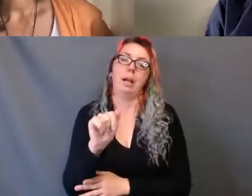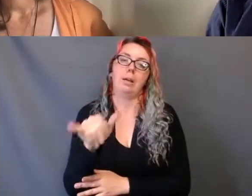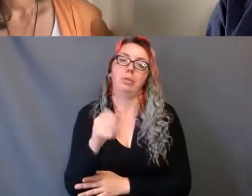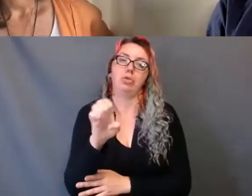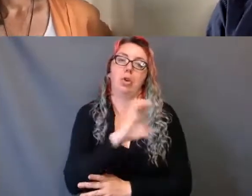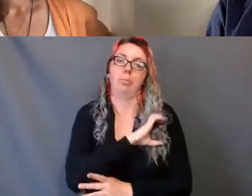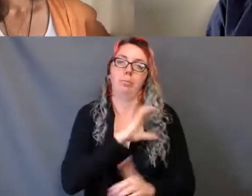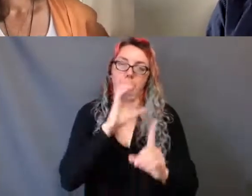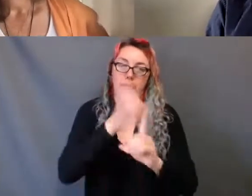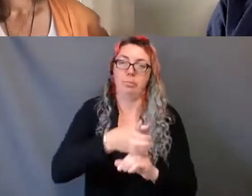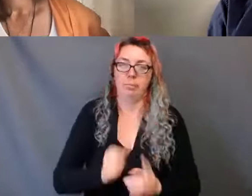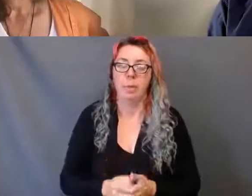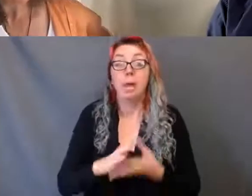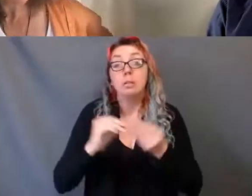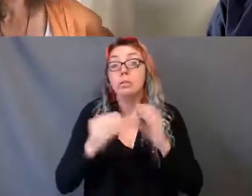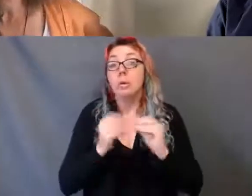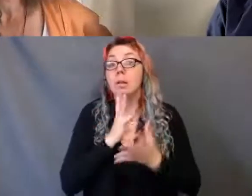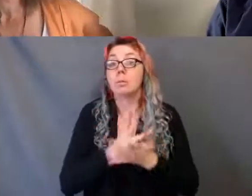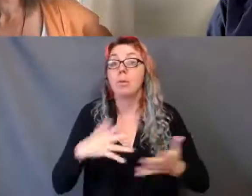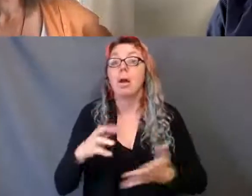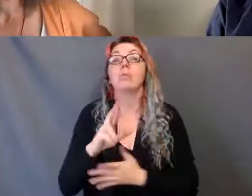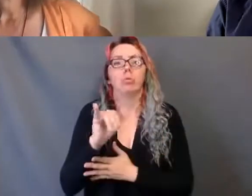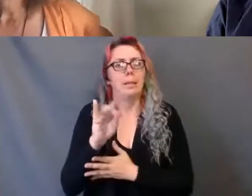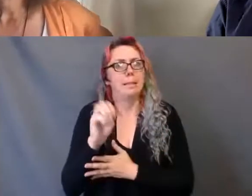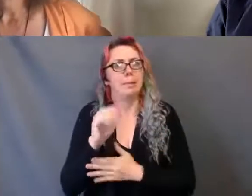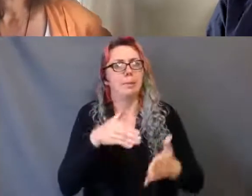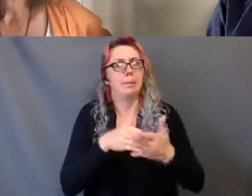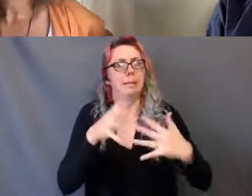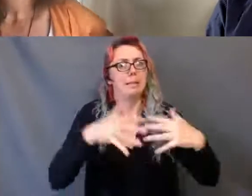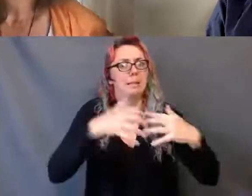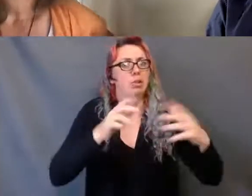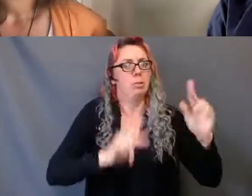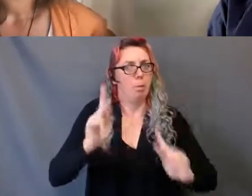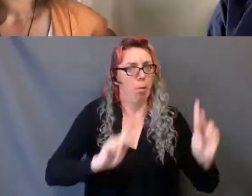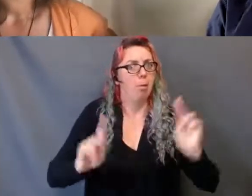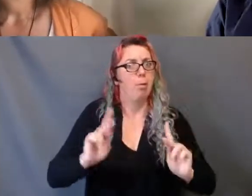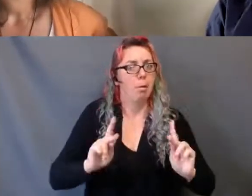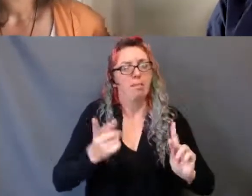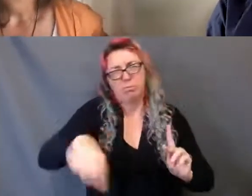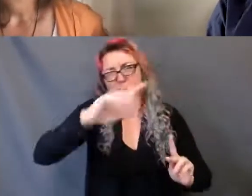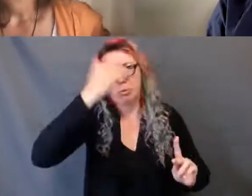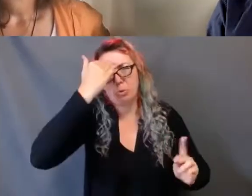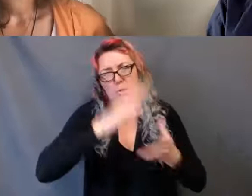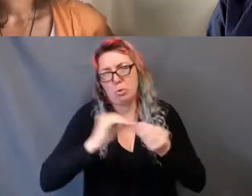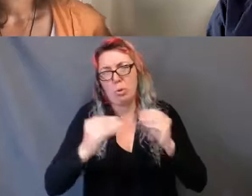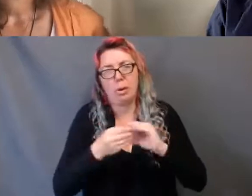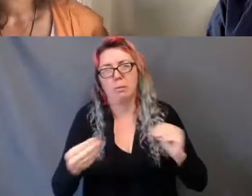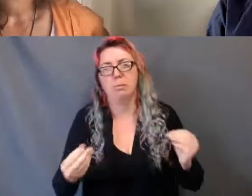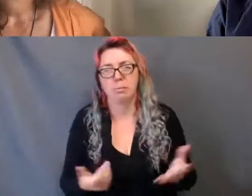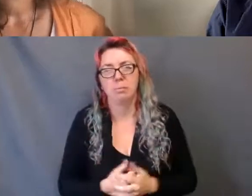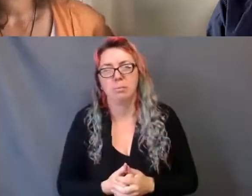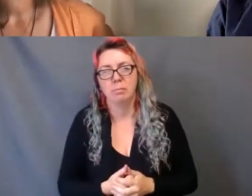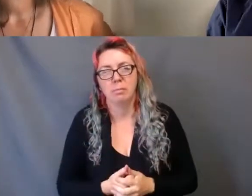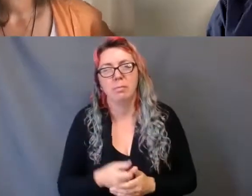systemic racism expressed towards the Indigenous people in the Massey paper. You all know the story. This is, after all, the Canadian Association